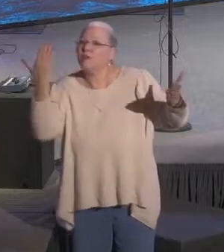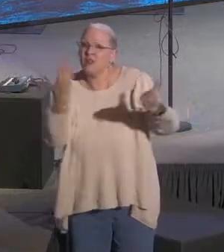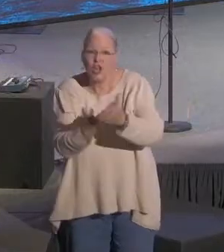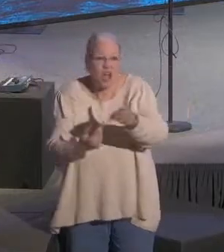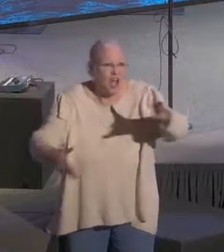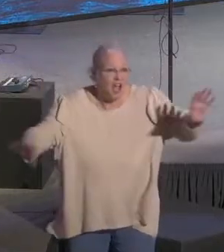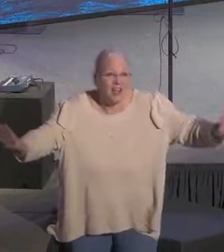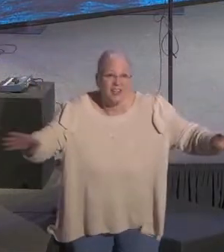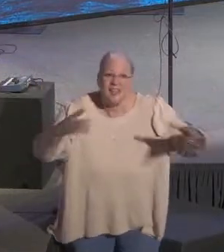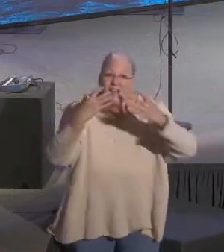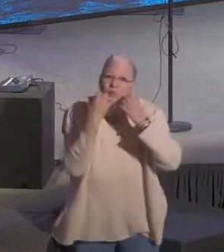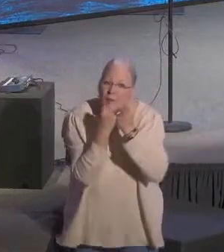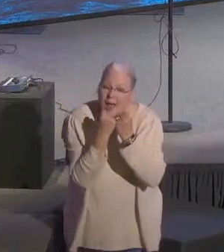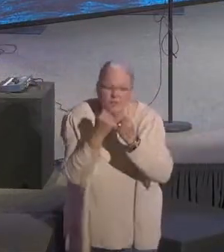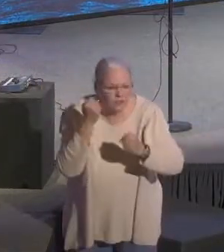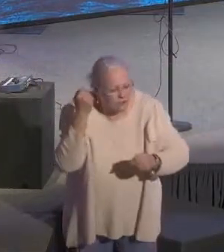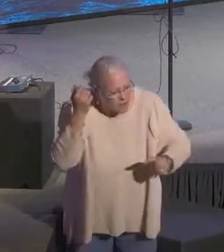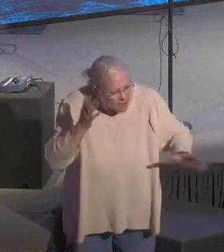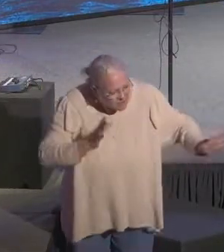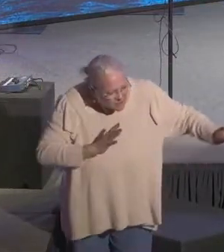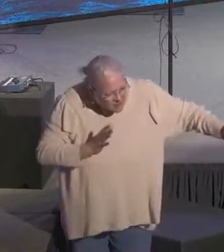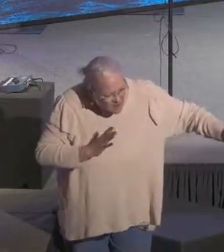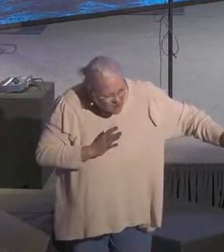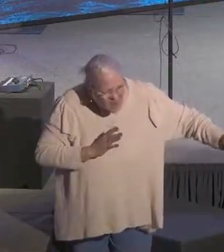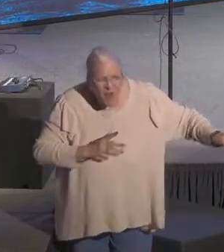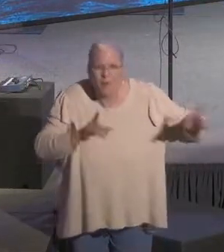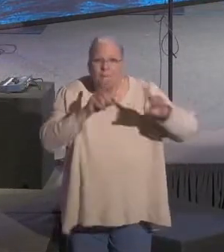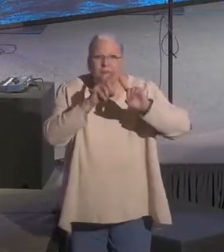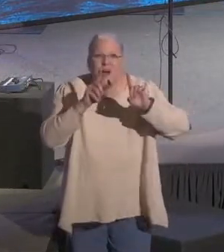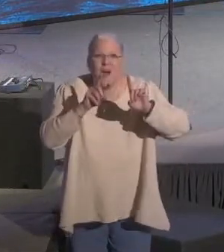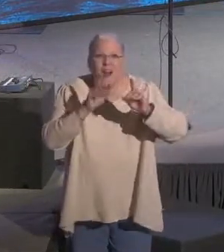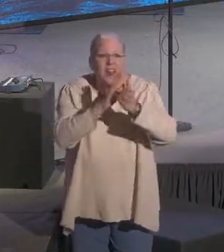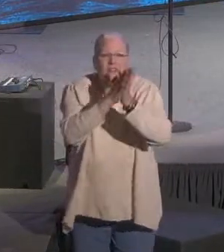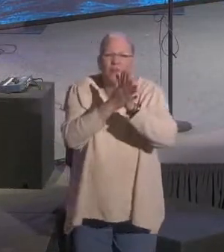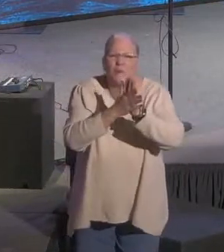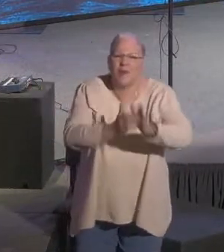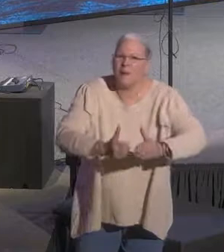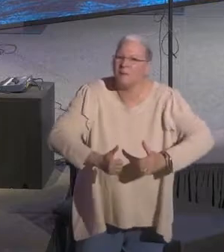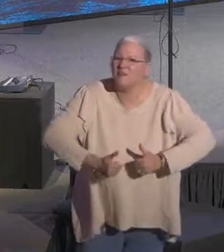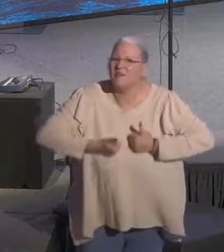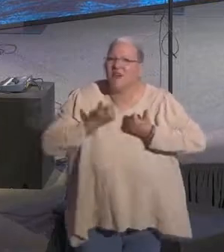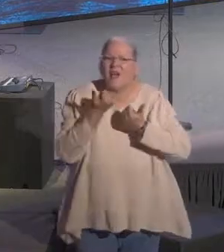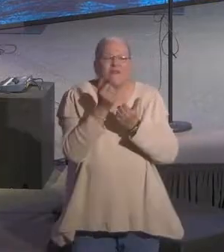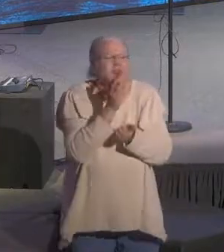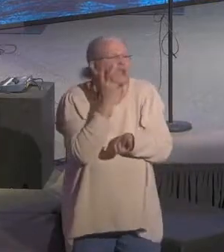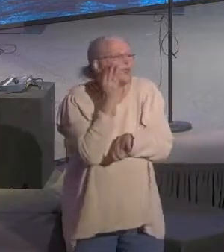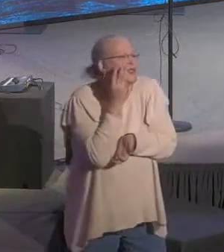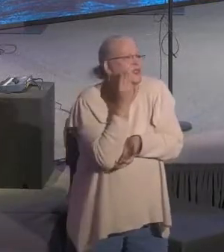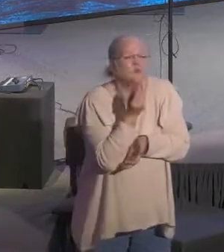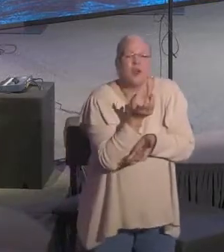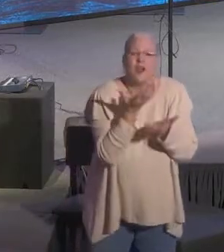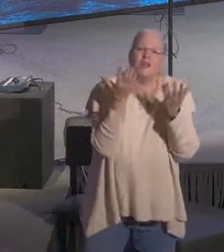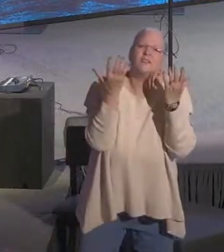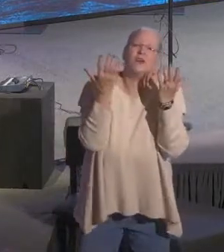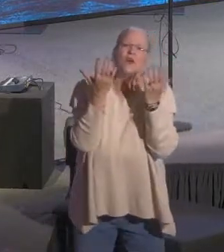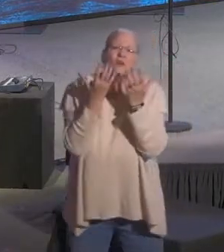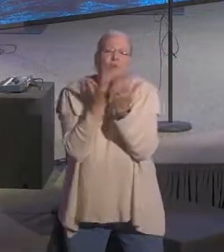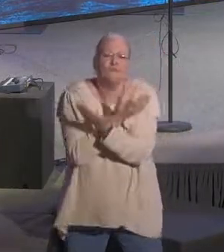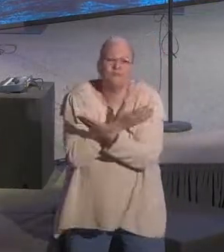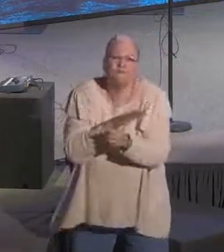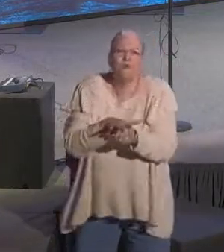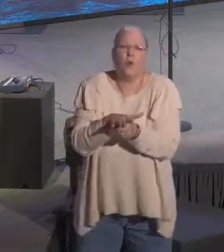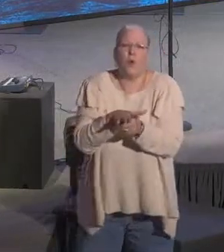about and that's fine. But if you really wanna come to life and really experience the abundant life,